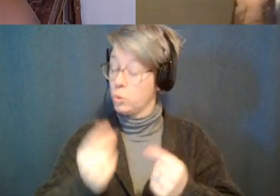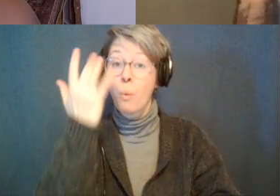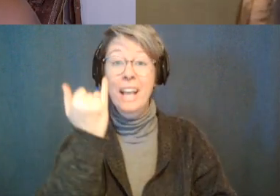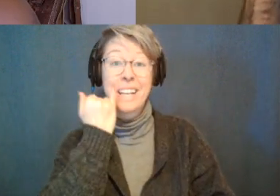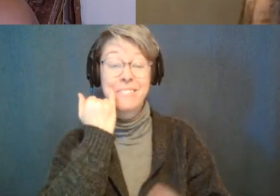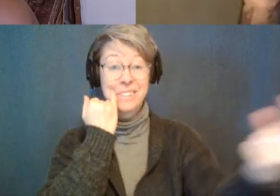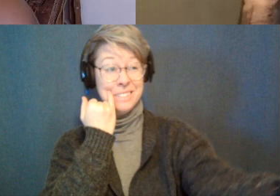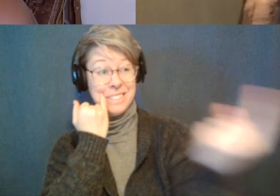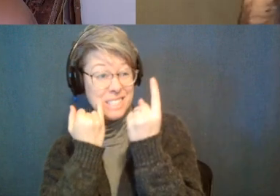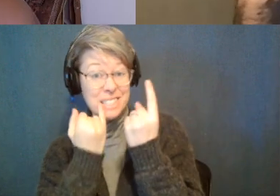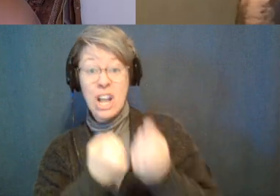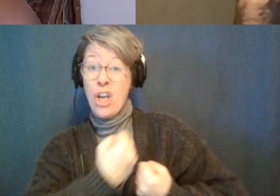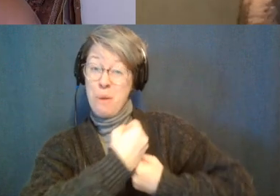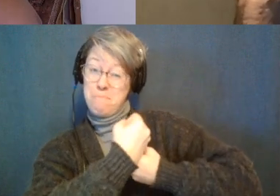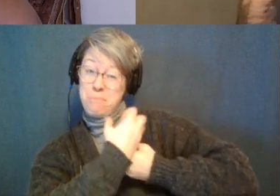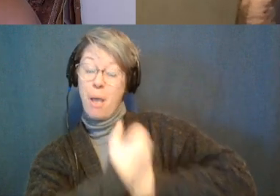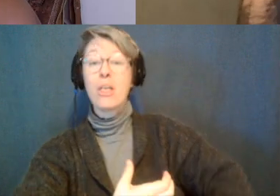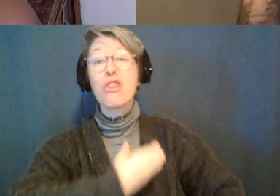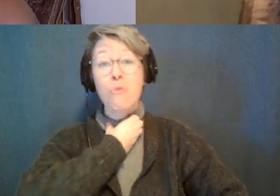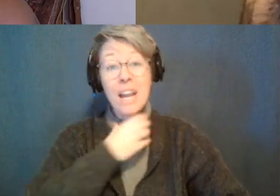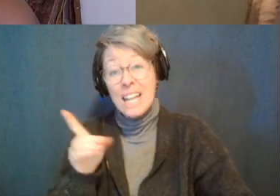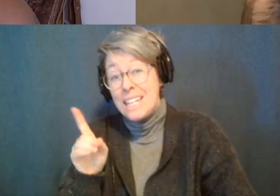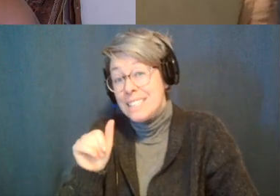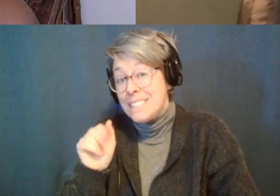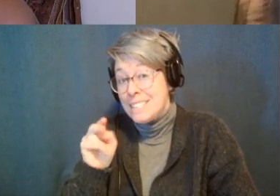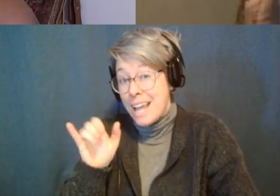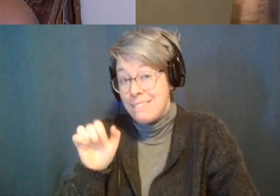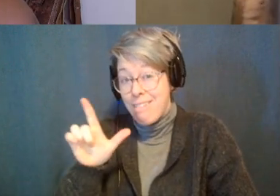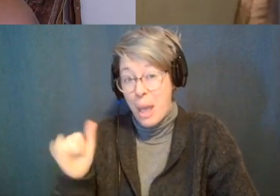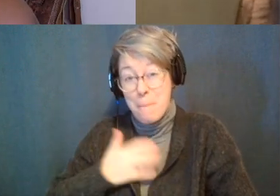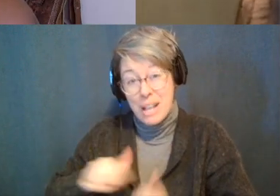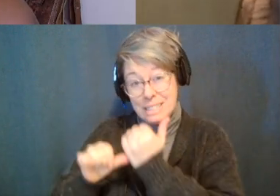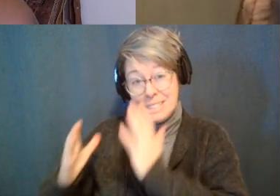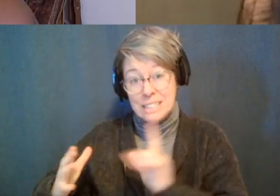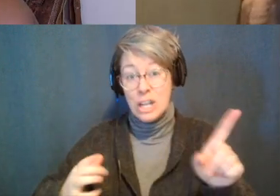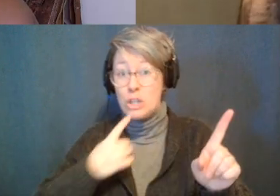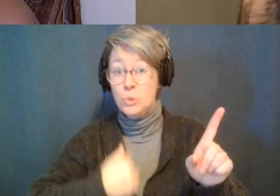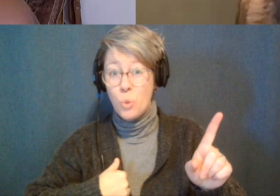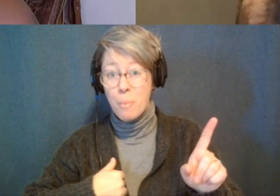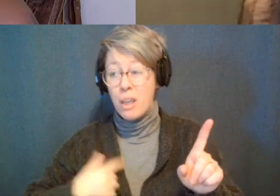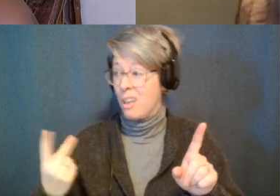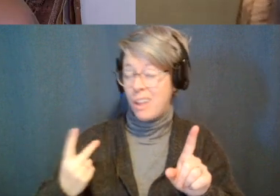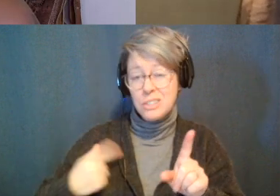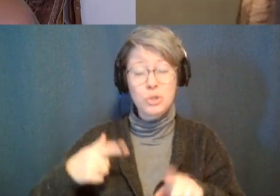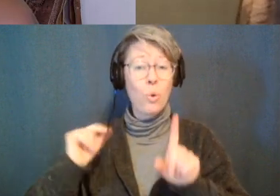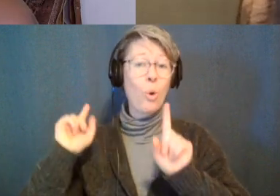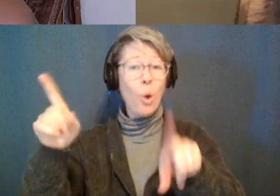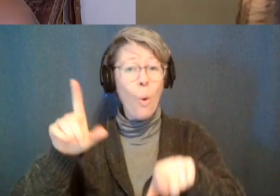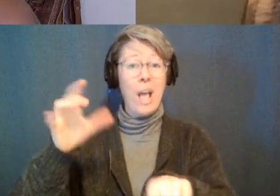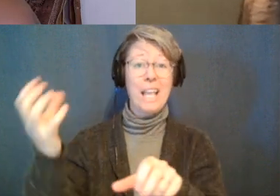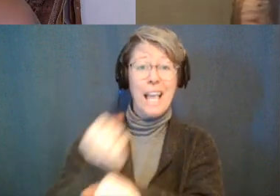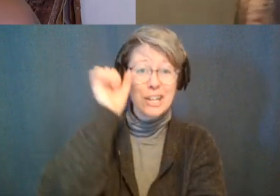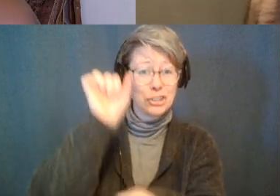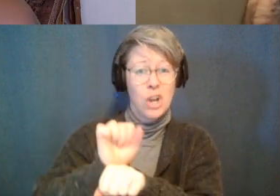saying that and threatening daniella my assistant and telling us to go get real fucking jobs and like one of the emails was like